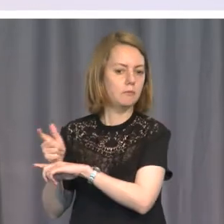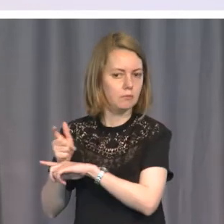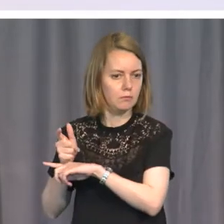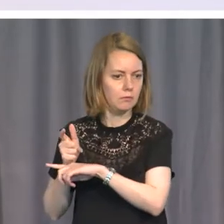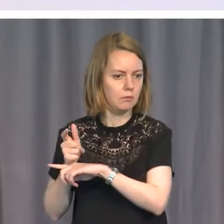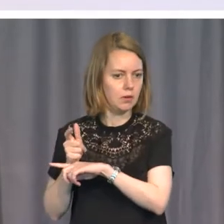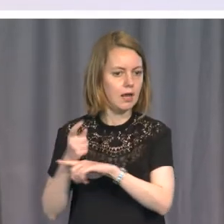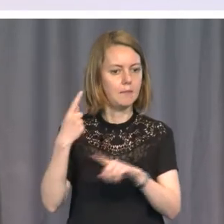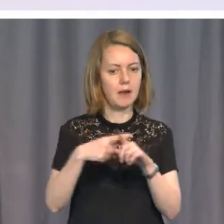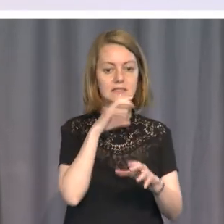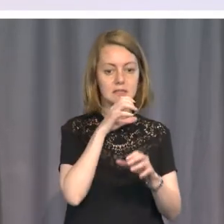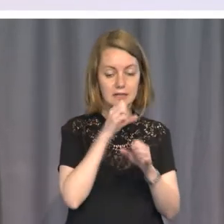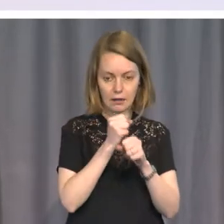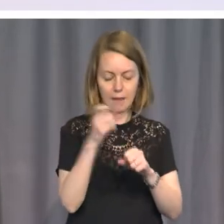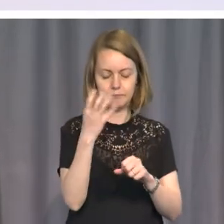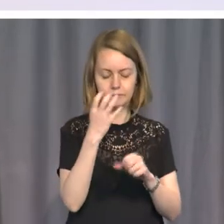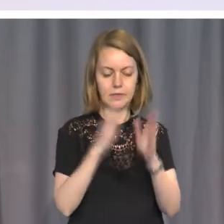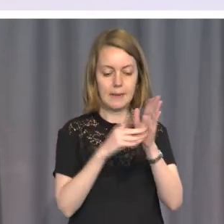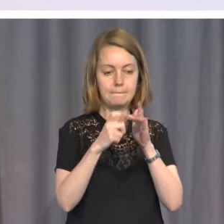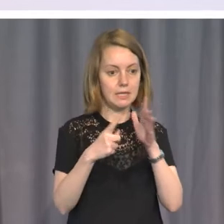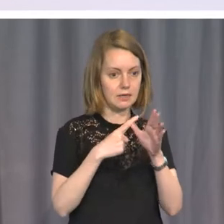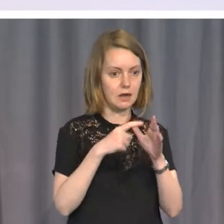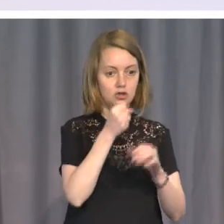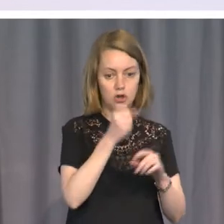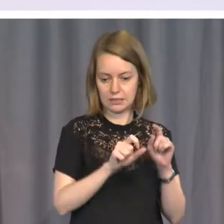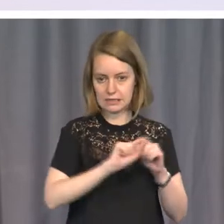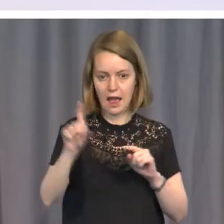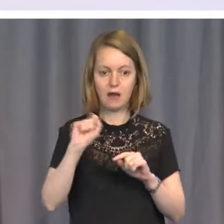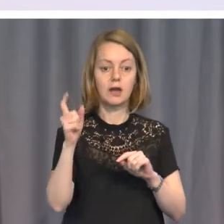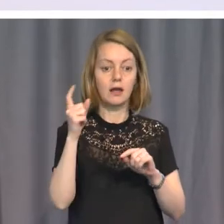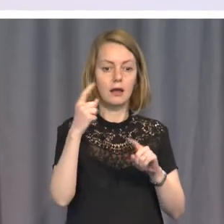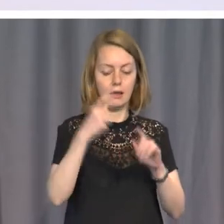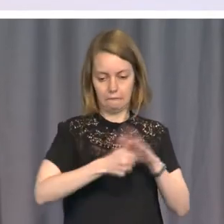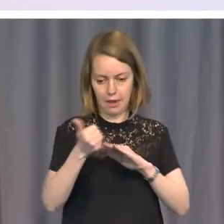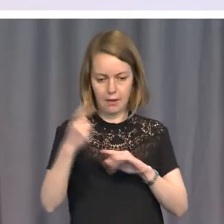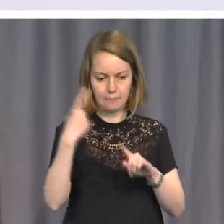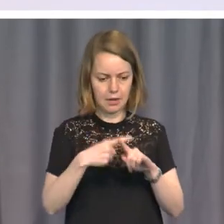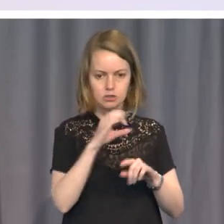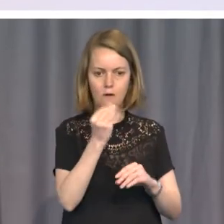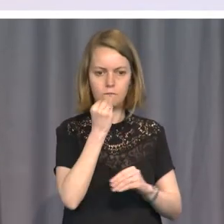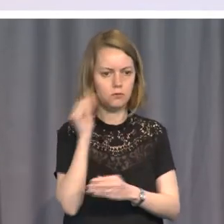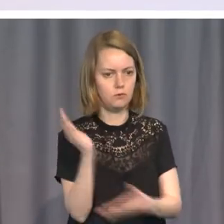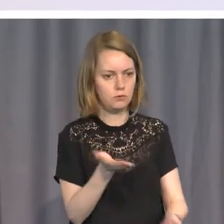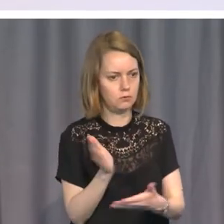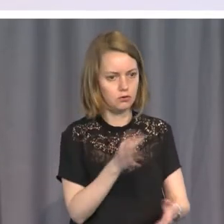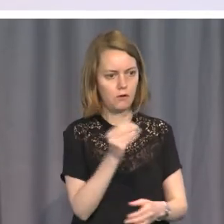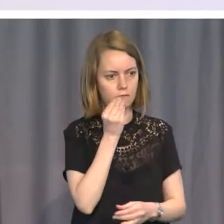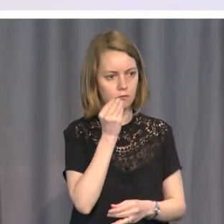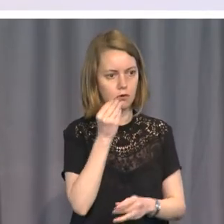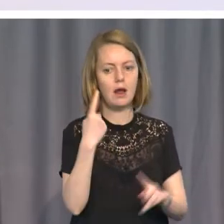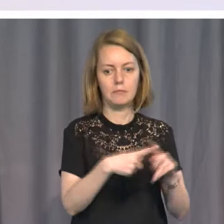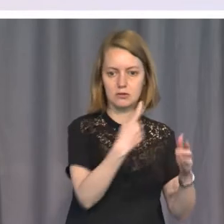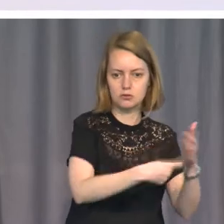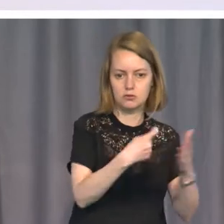media, starving civilians in the conflict zone of food and medical supplies, as well as torturing